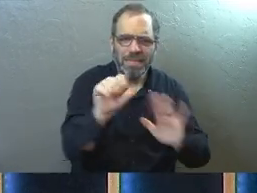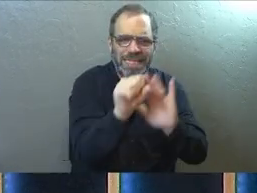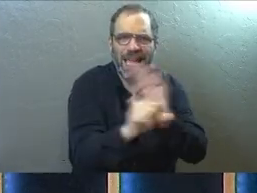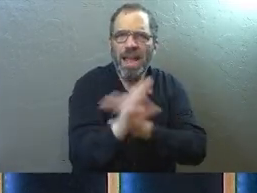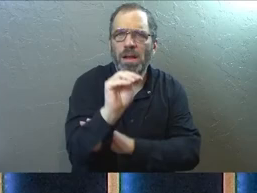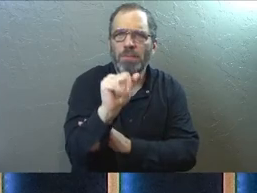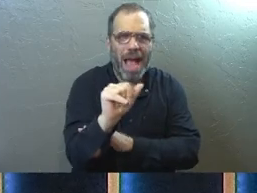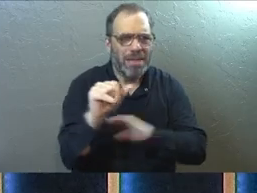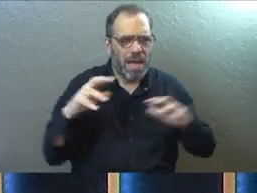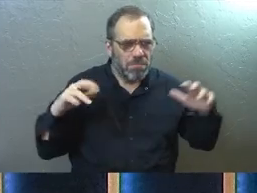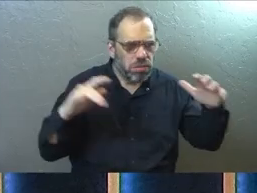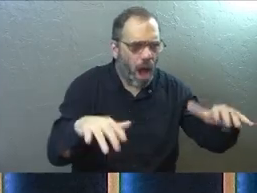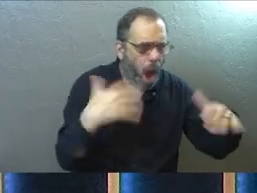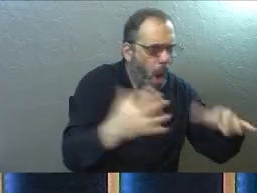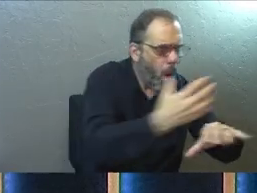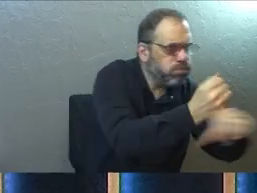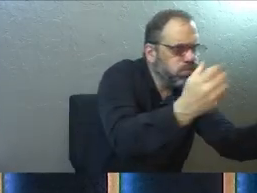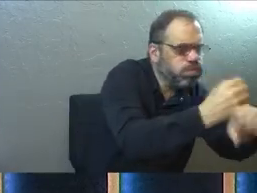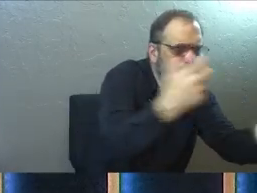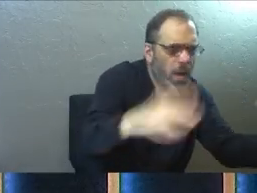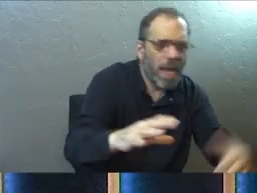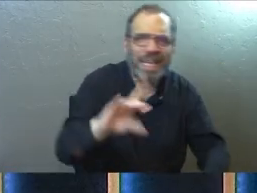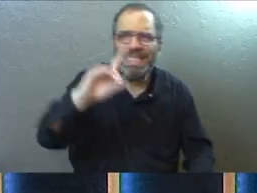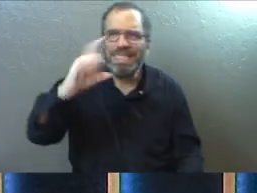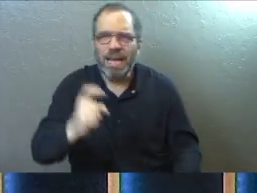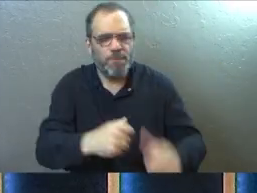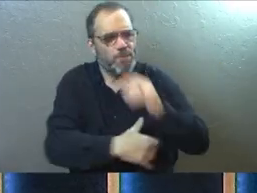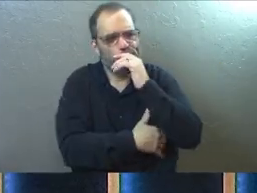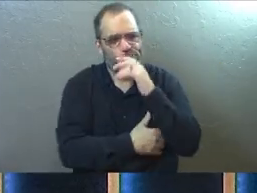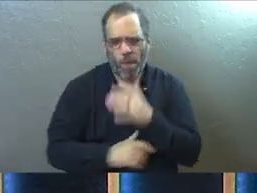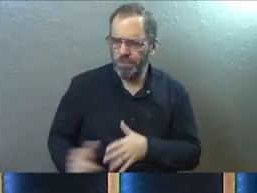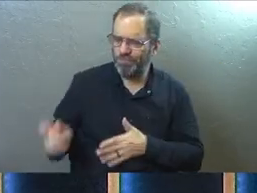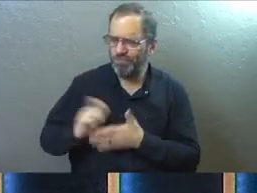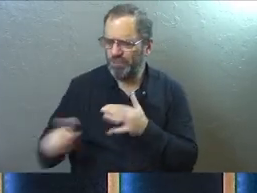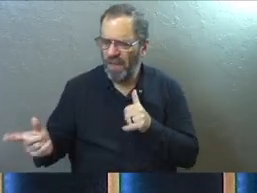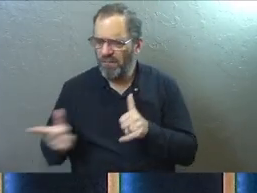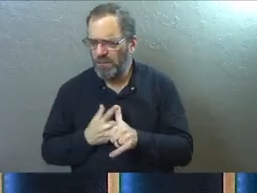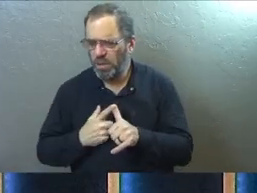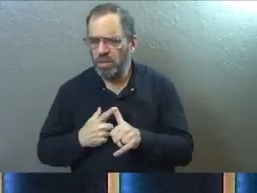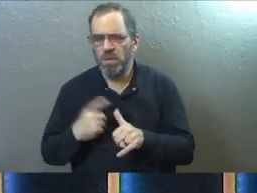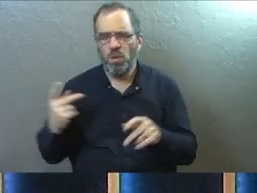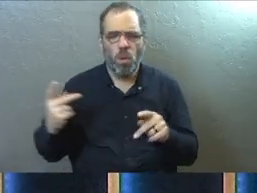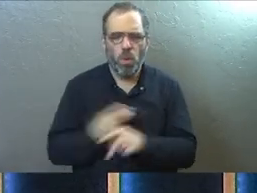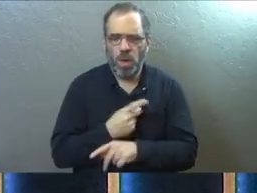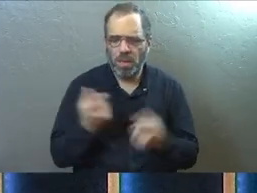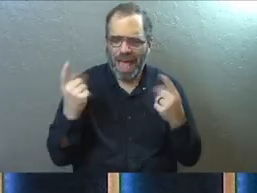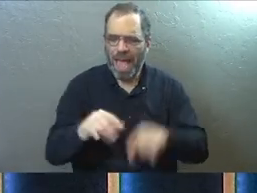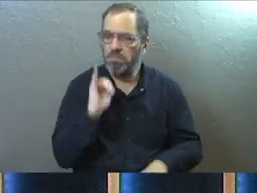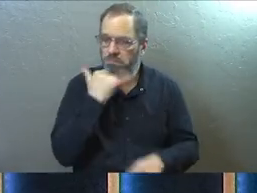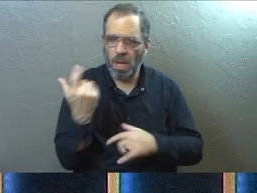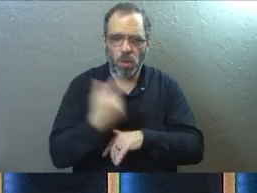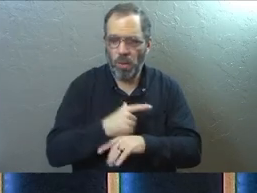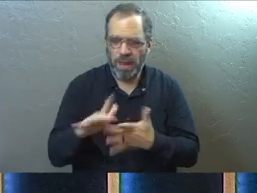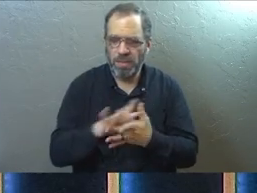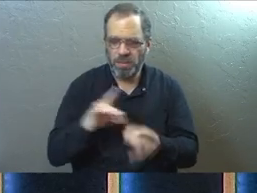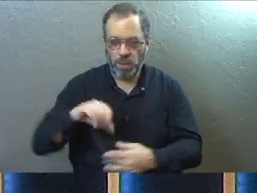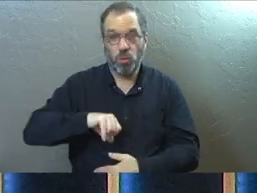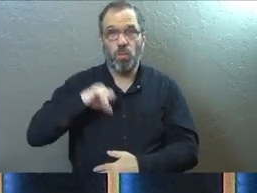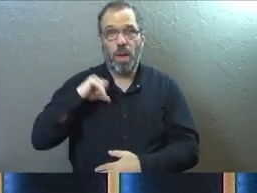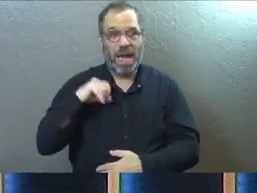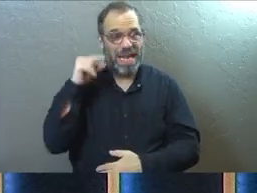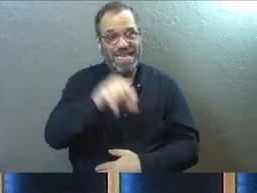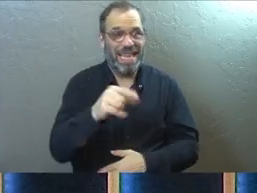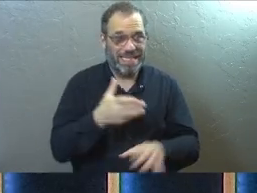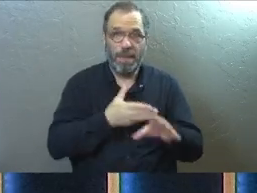all these people come to God, this is one of his diagnoses. He wrote, the first and worst cause of errors that abound in our day and age is spiritual pride.